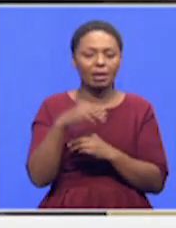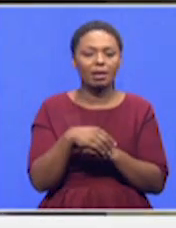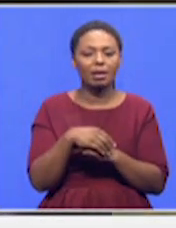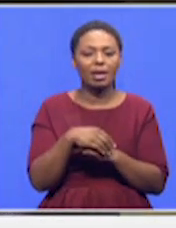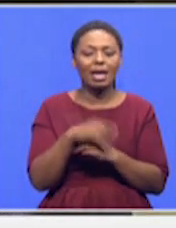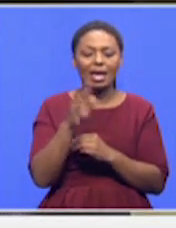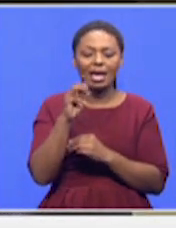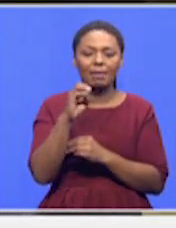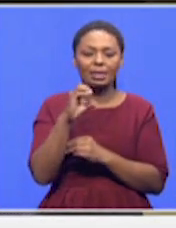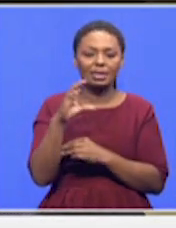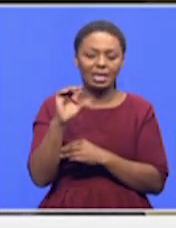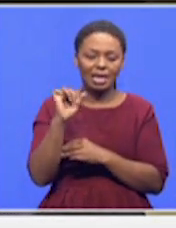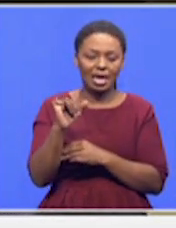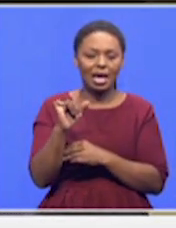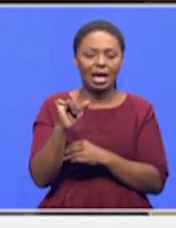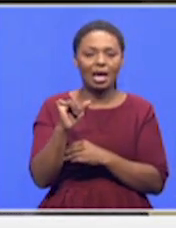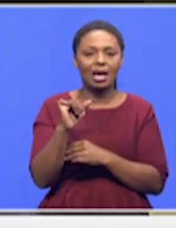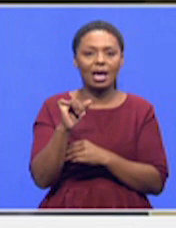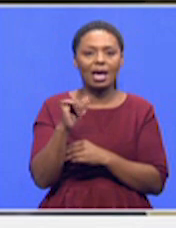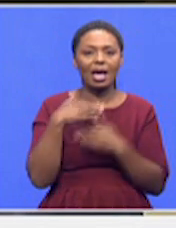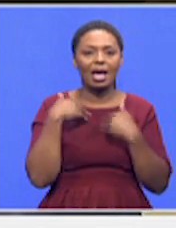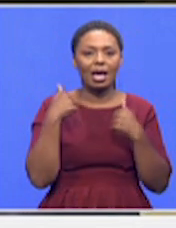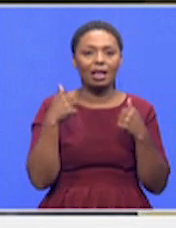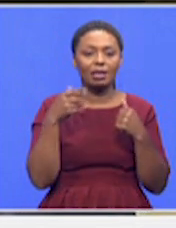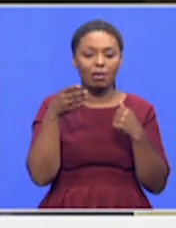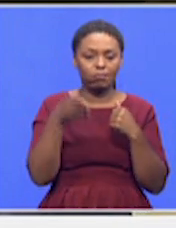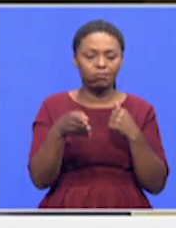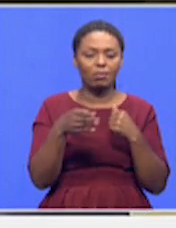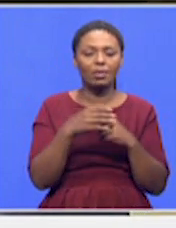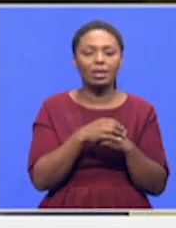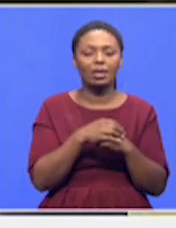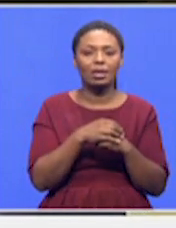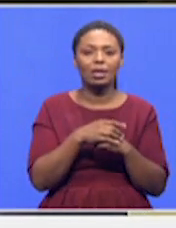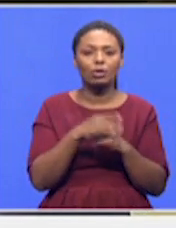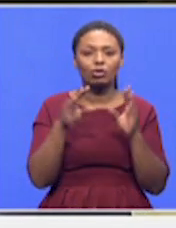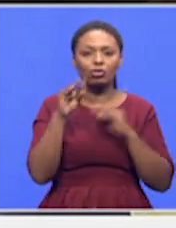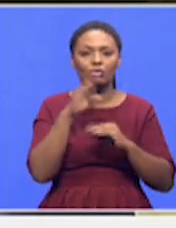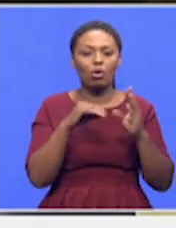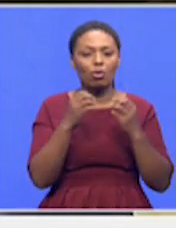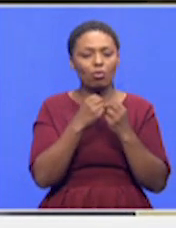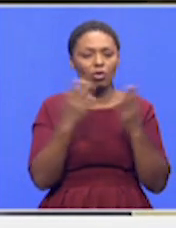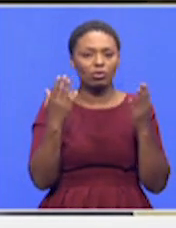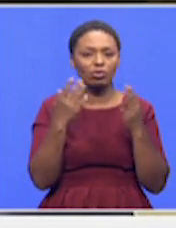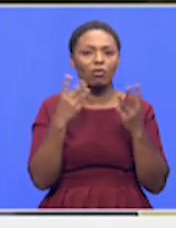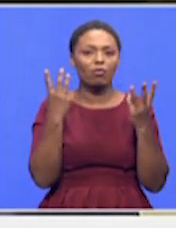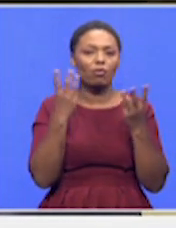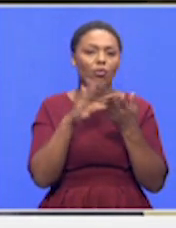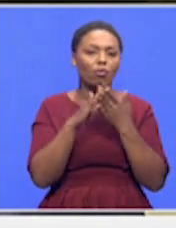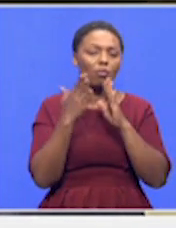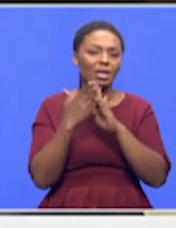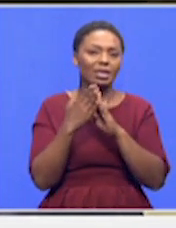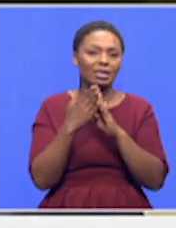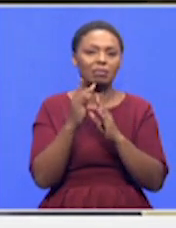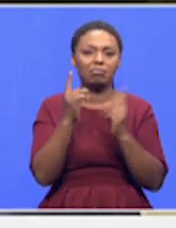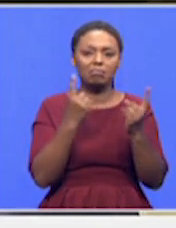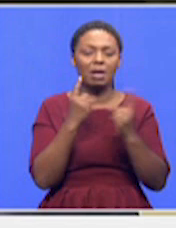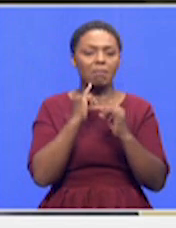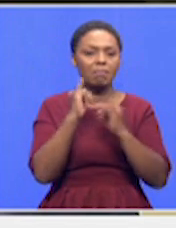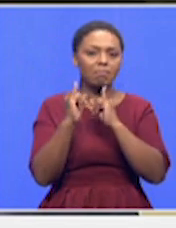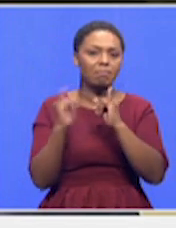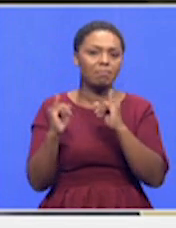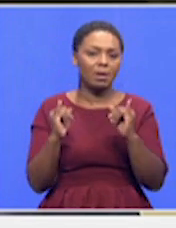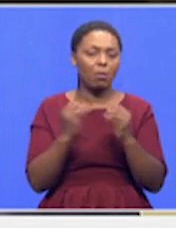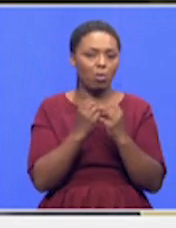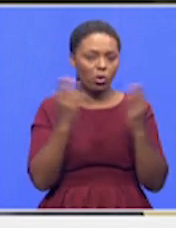Cape. MEC, we spoke to a number of residents yesterday in the run-up to the SOPA. A number of the